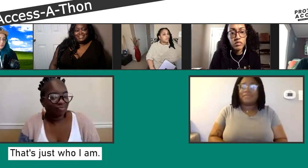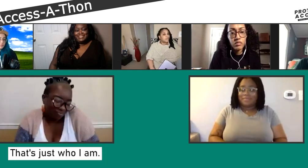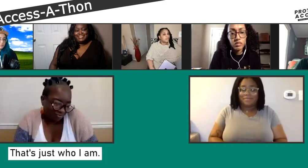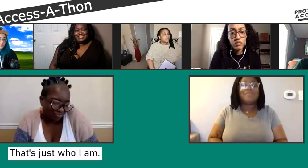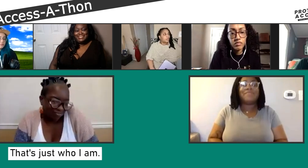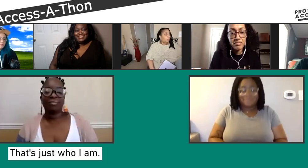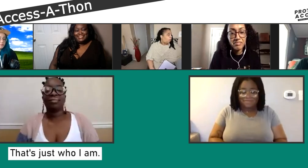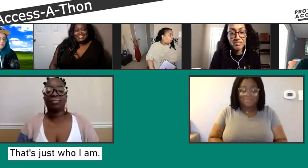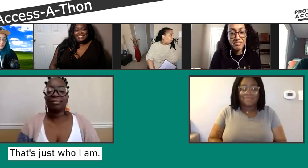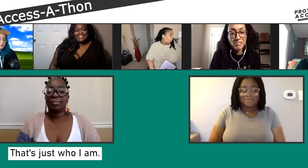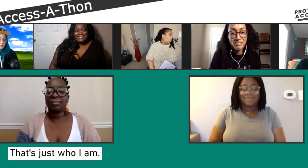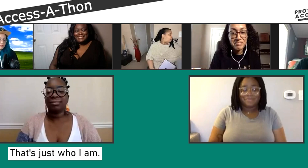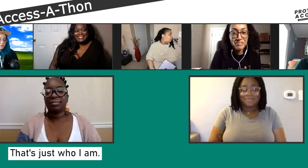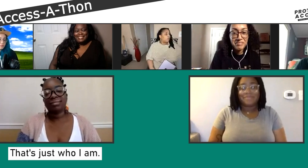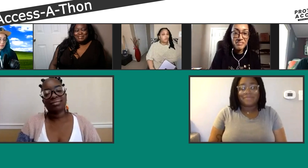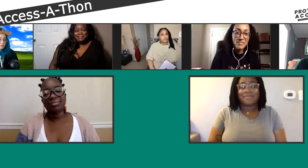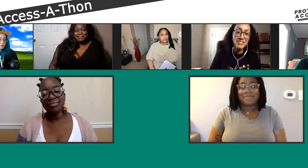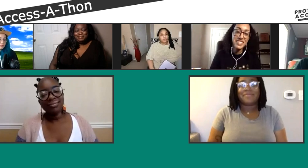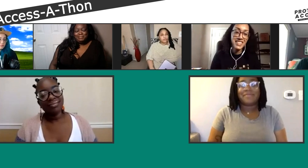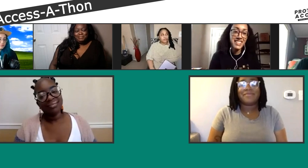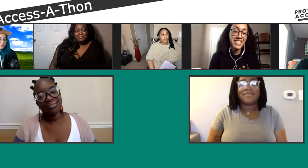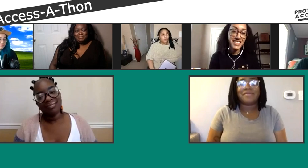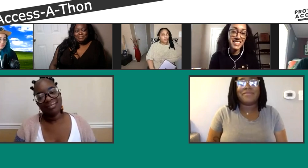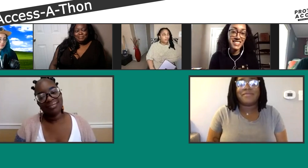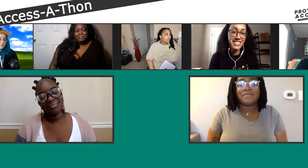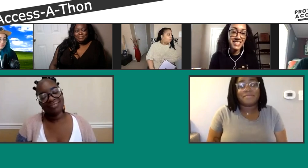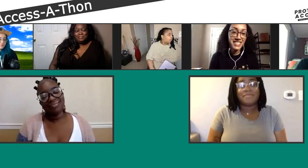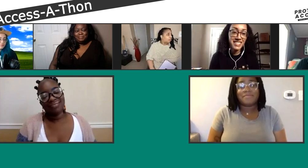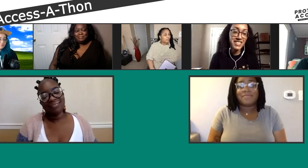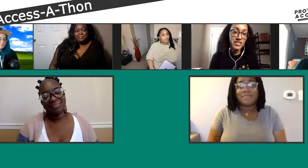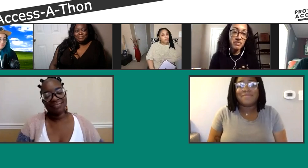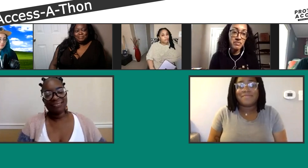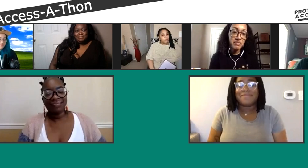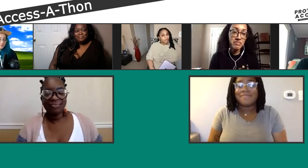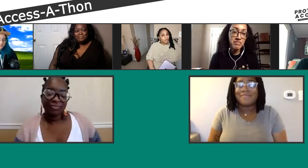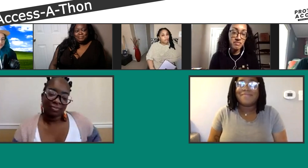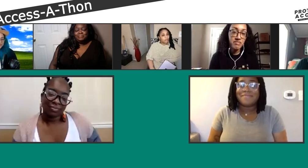quiet person, right? So yeah, that is huge.